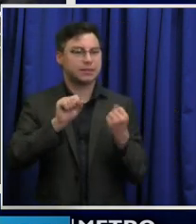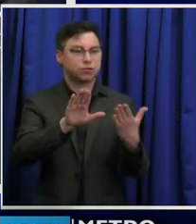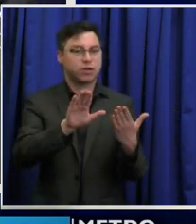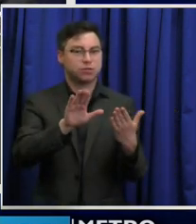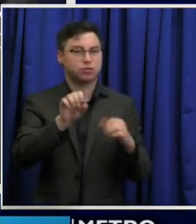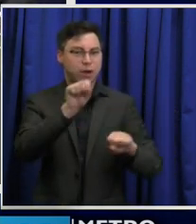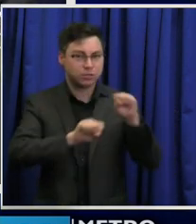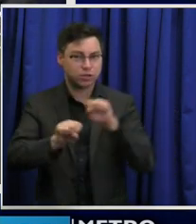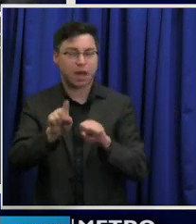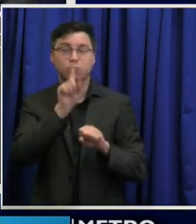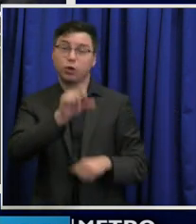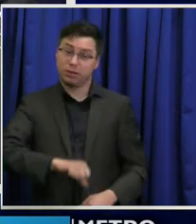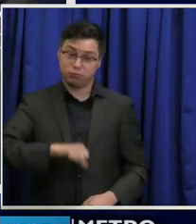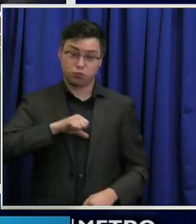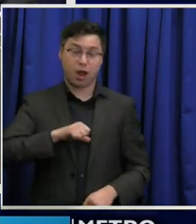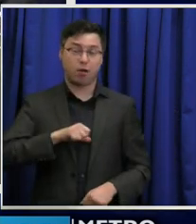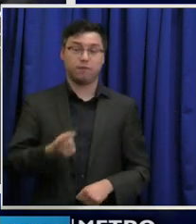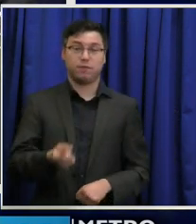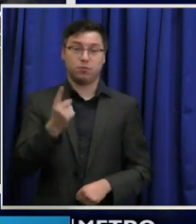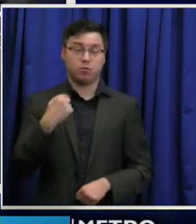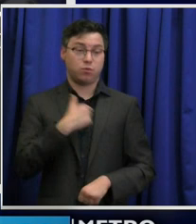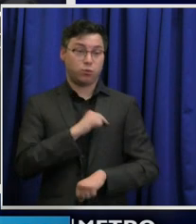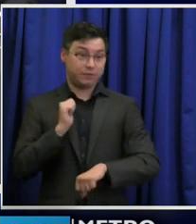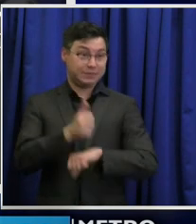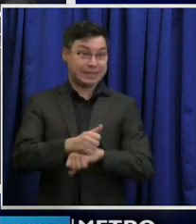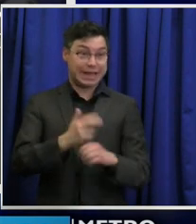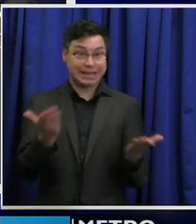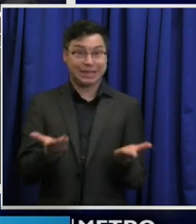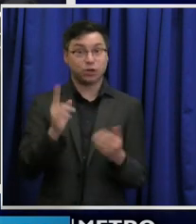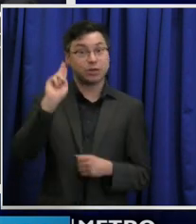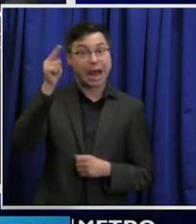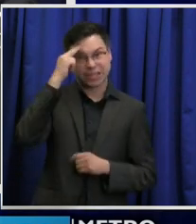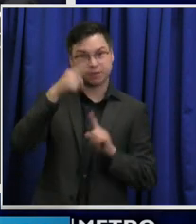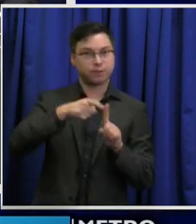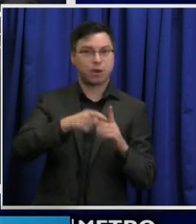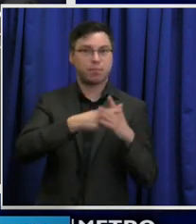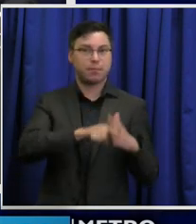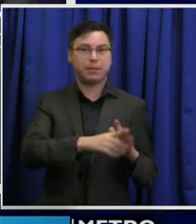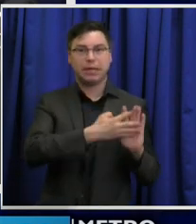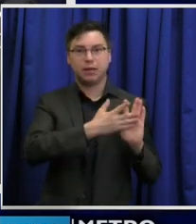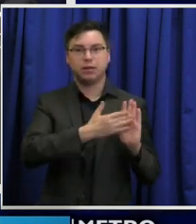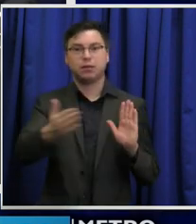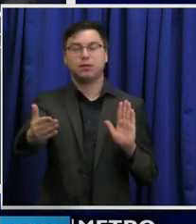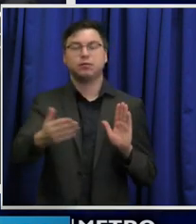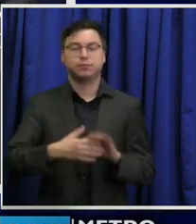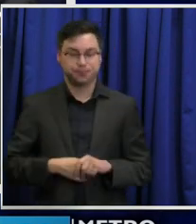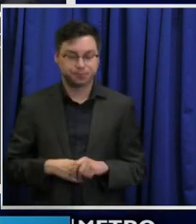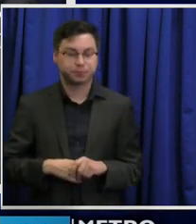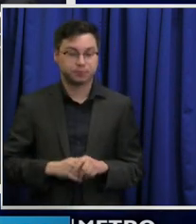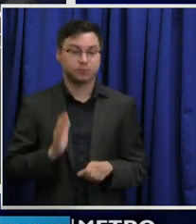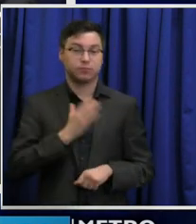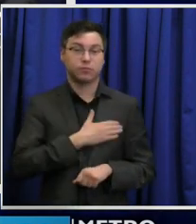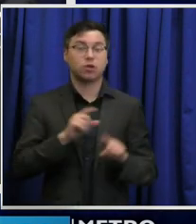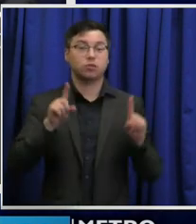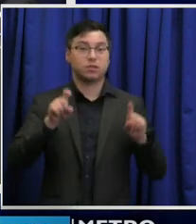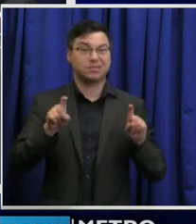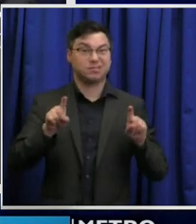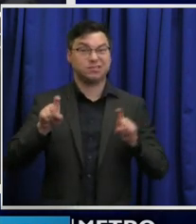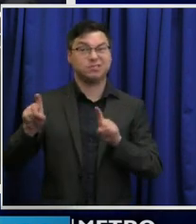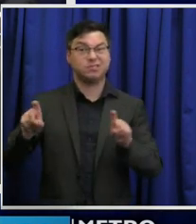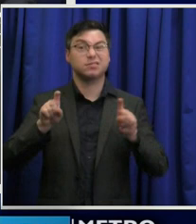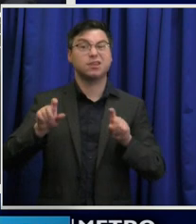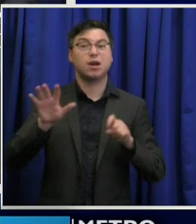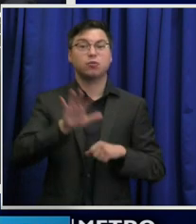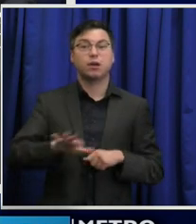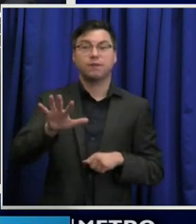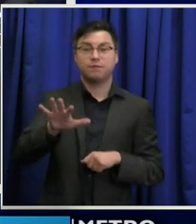actually of the testing strategy Nashville had implemented from the beginning. The city as a whole, as far as I mentioned, has tested about 570